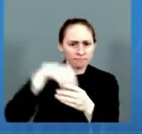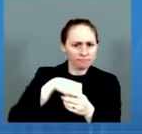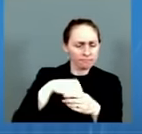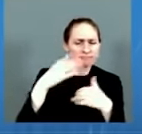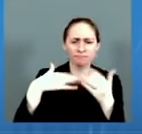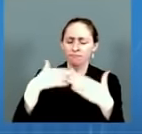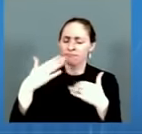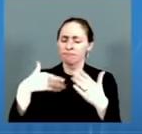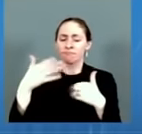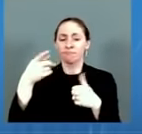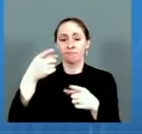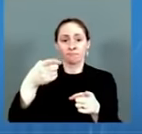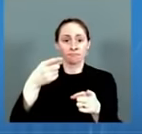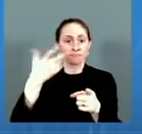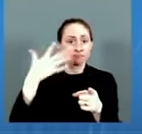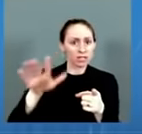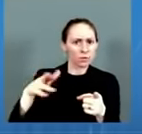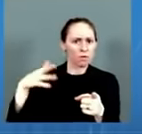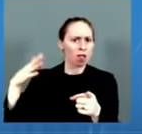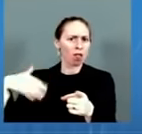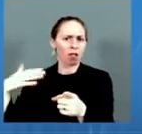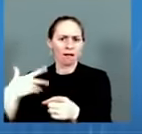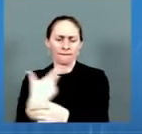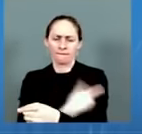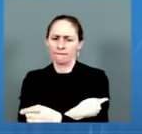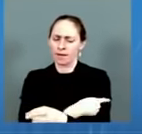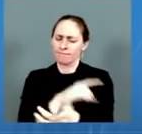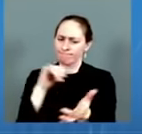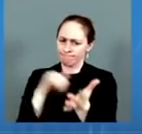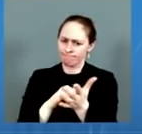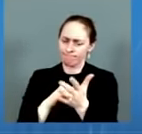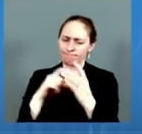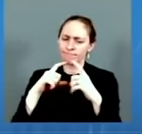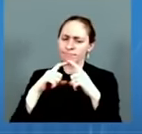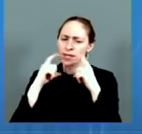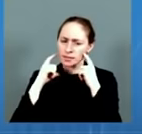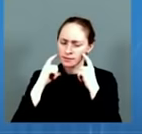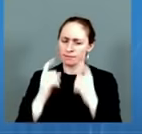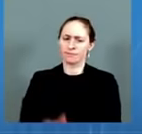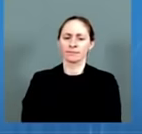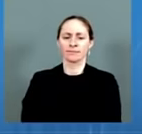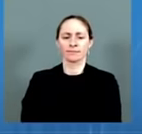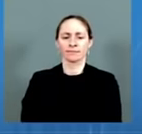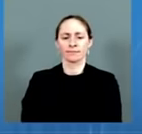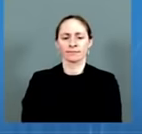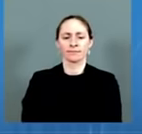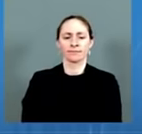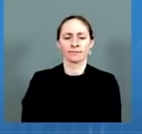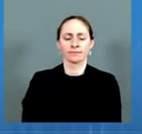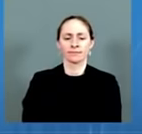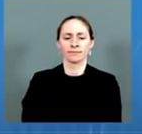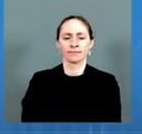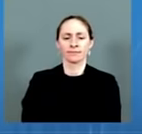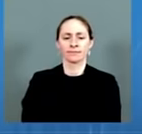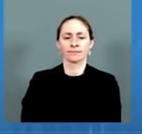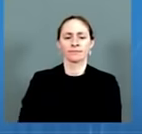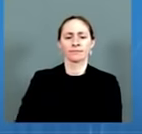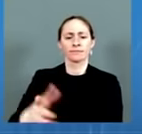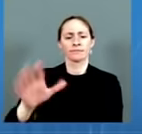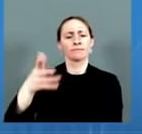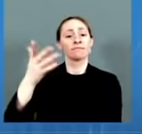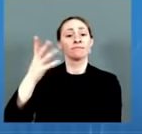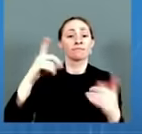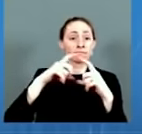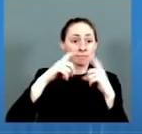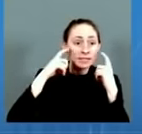right now, adding ventilation, adding distancing and handwashing. All of those continue to hold and continue